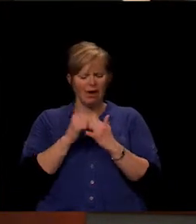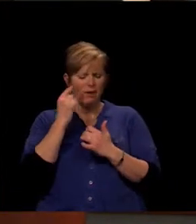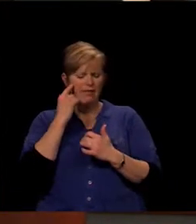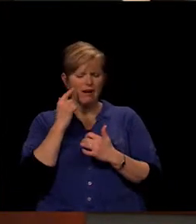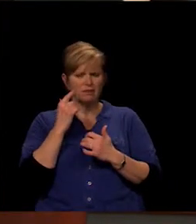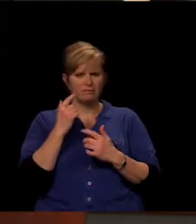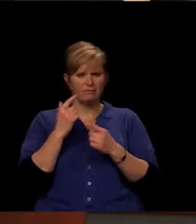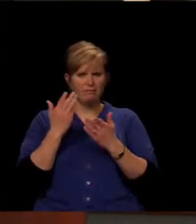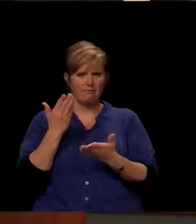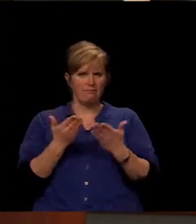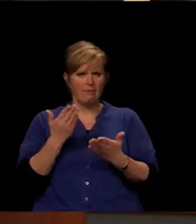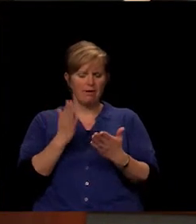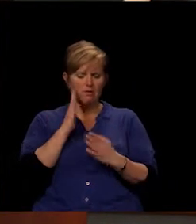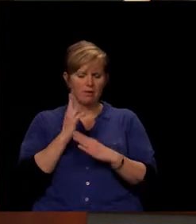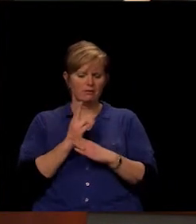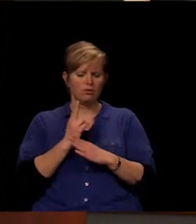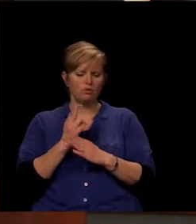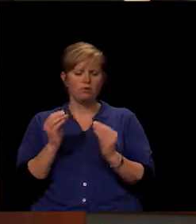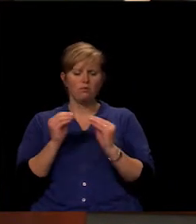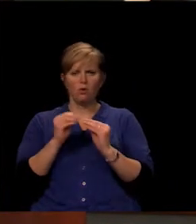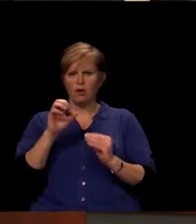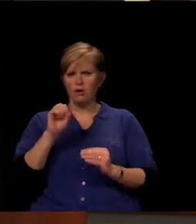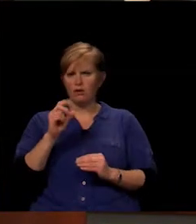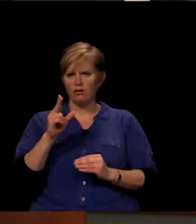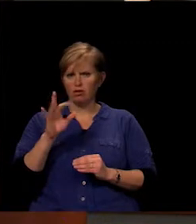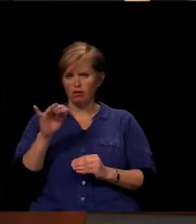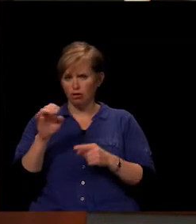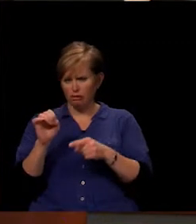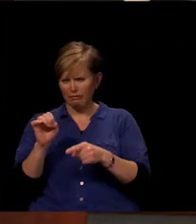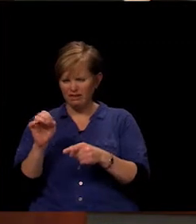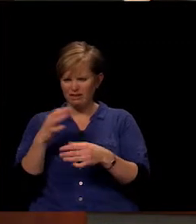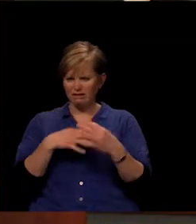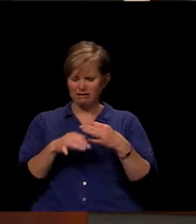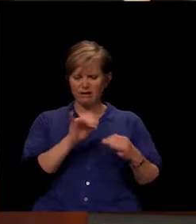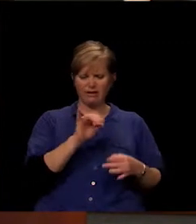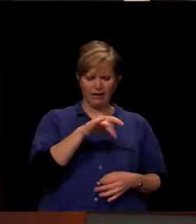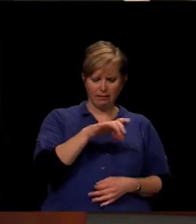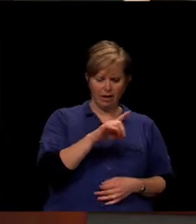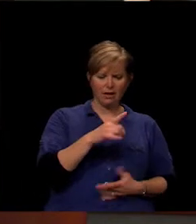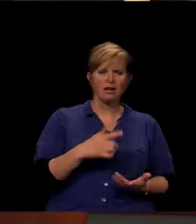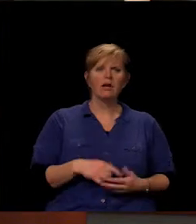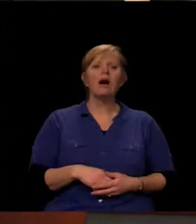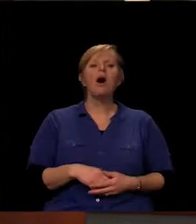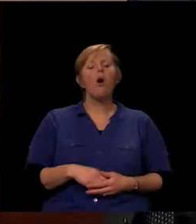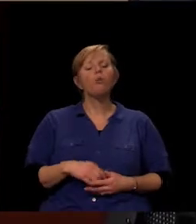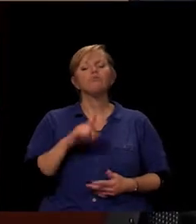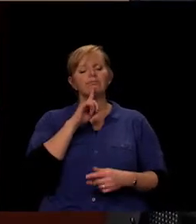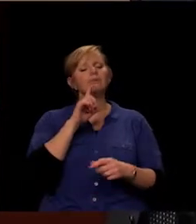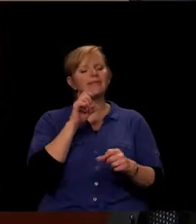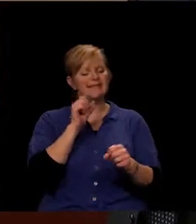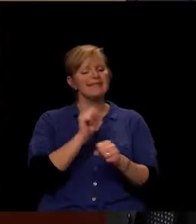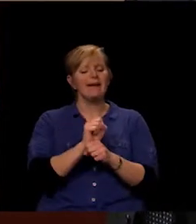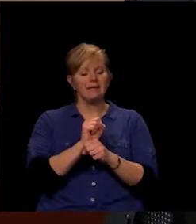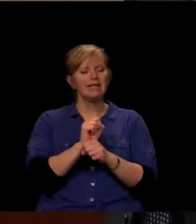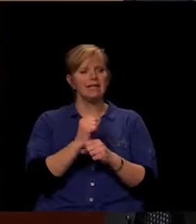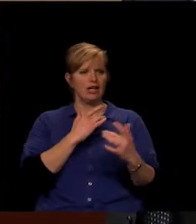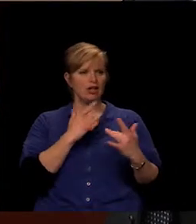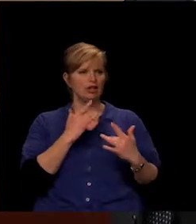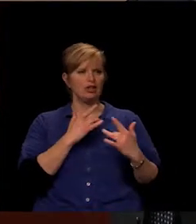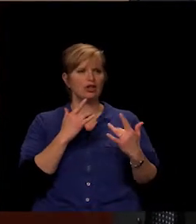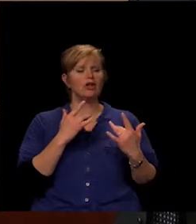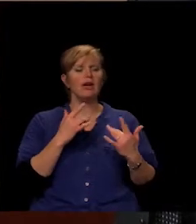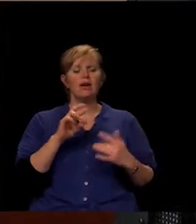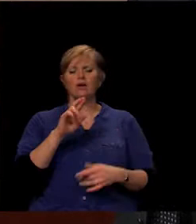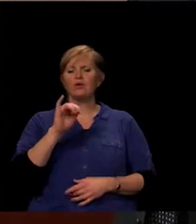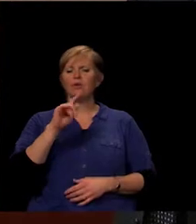versus the iPad, are they going to have all that same functionality that they was definitely a concern, and Rita's passing my iPad around actually right now. It's